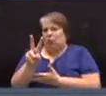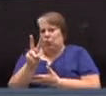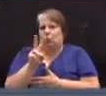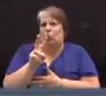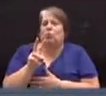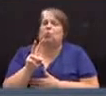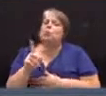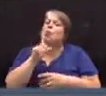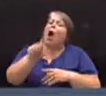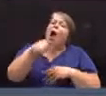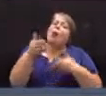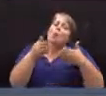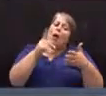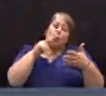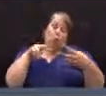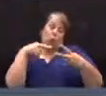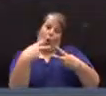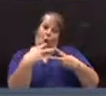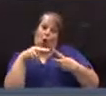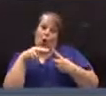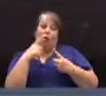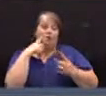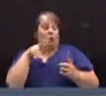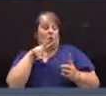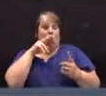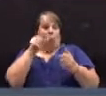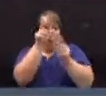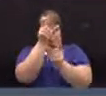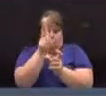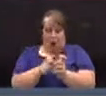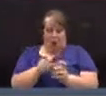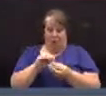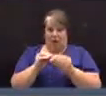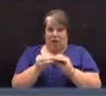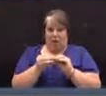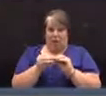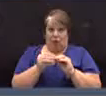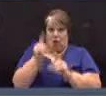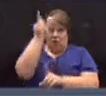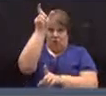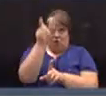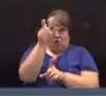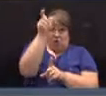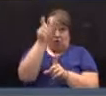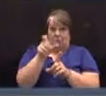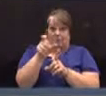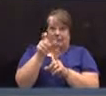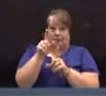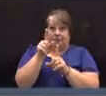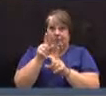So another way to look at this is if you look at the column of numbers in the upper half of the sheet,